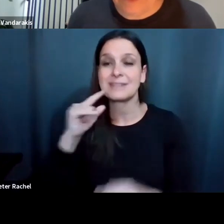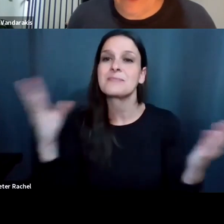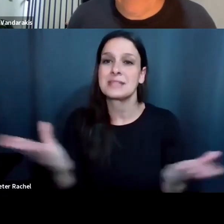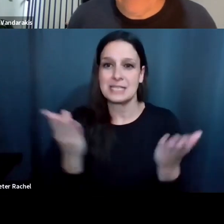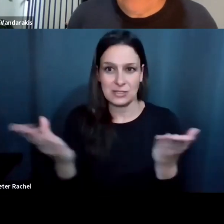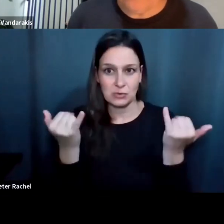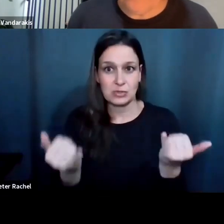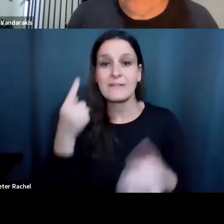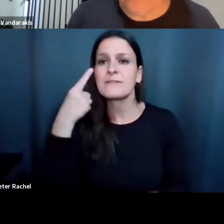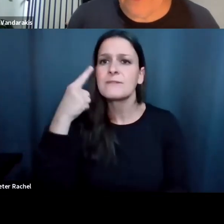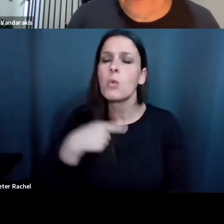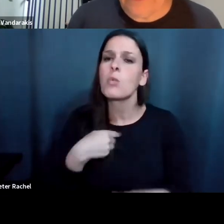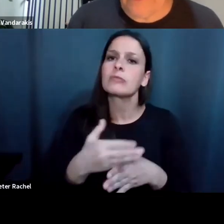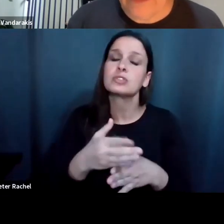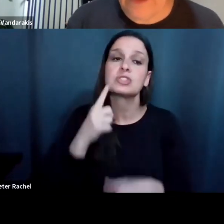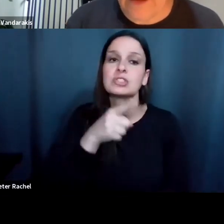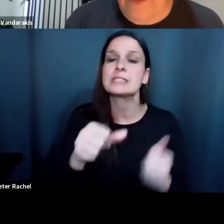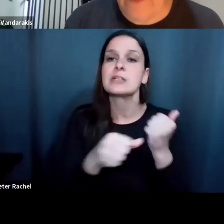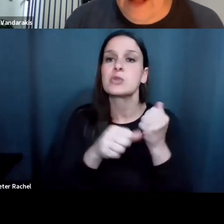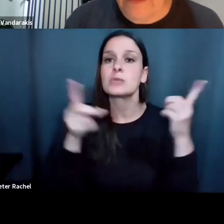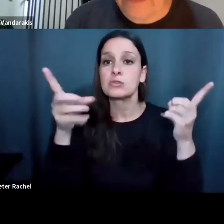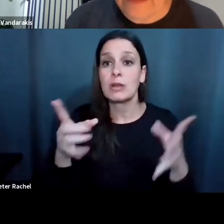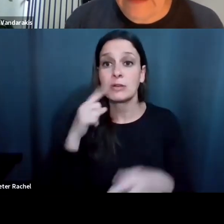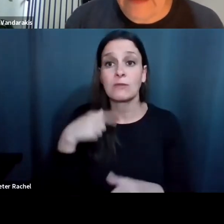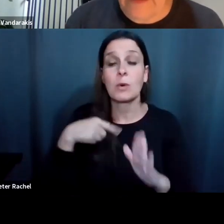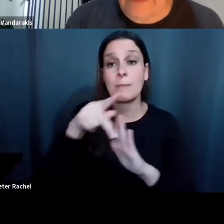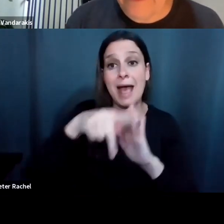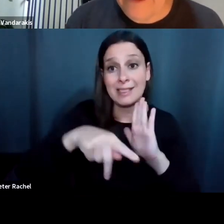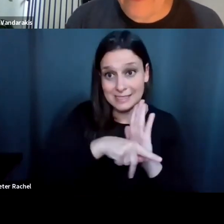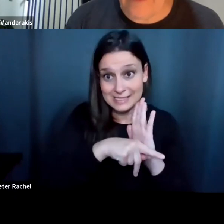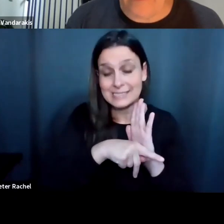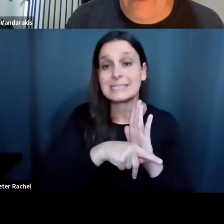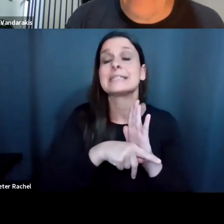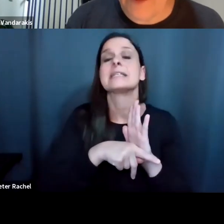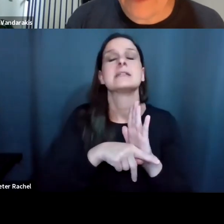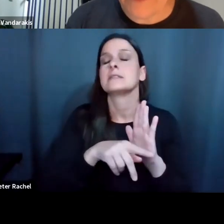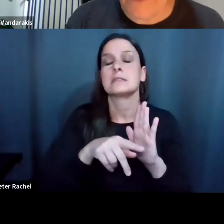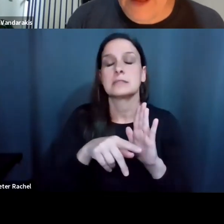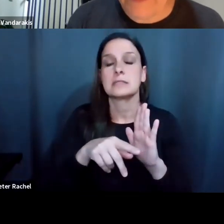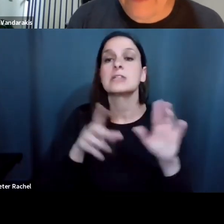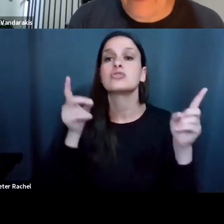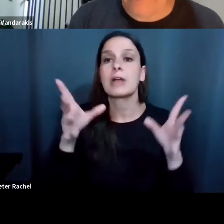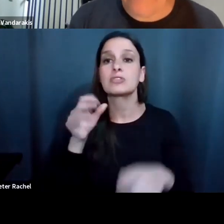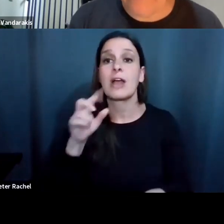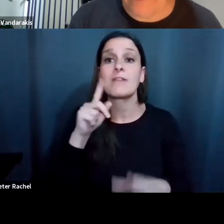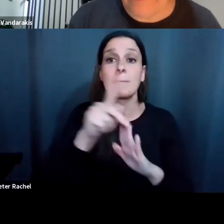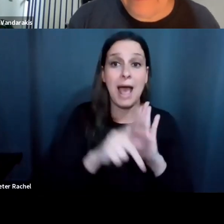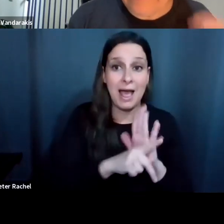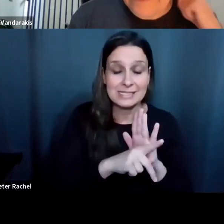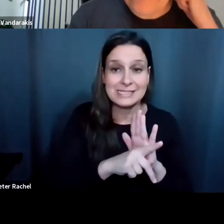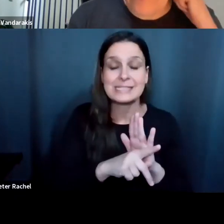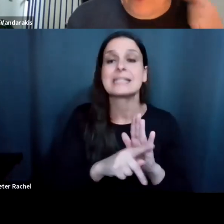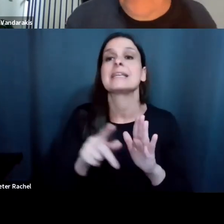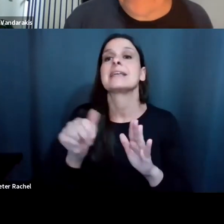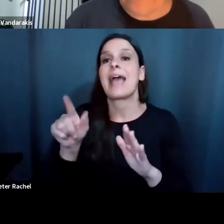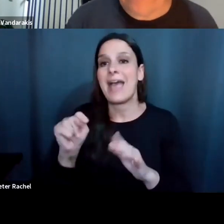to share. She is the Associate Director of Policy at the